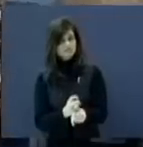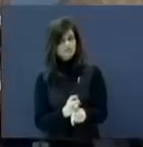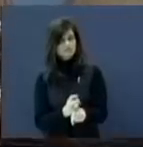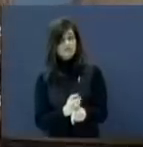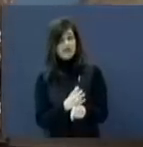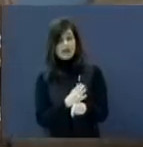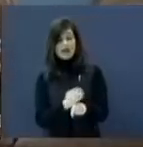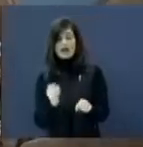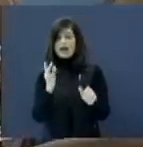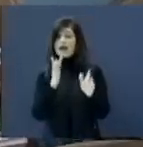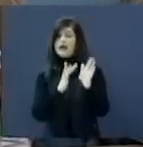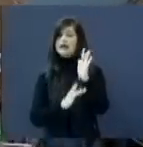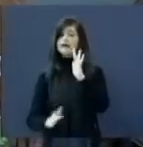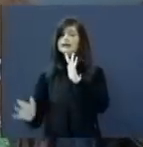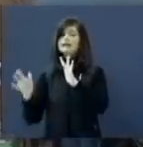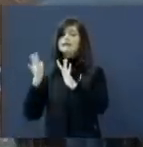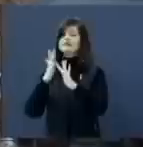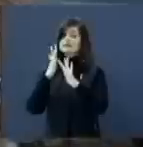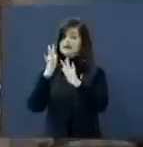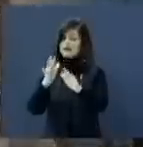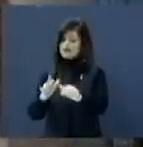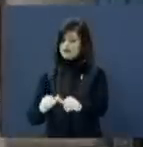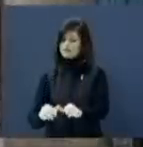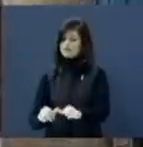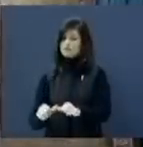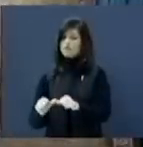anchor holds